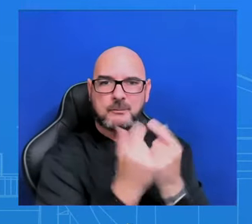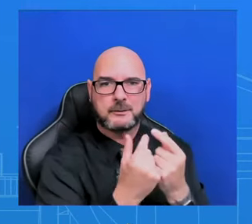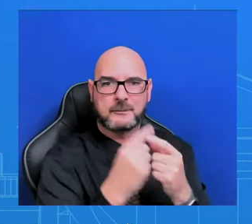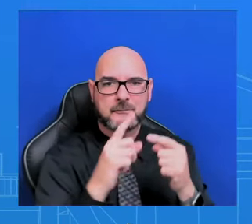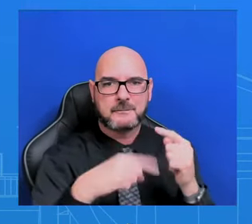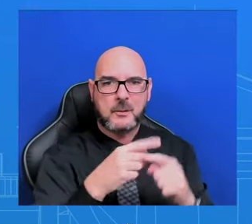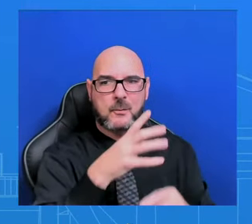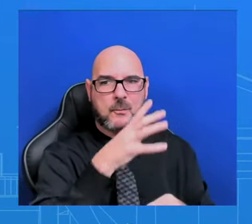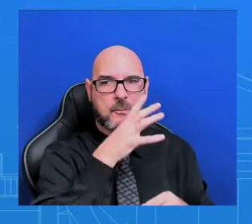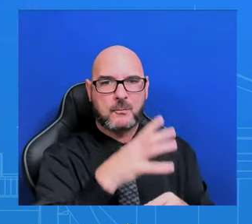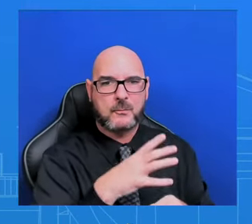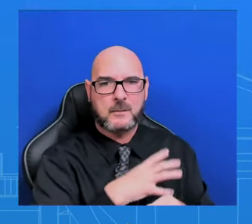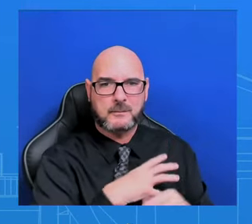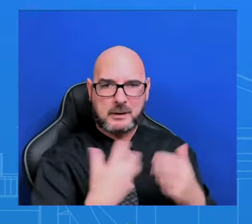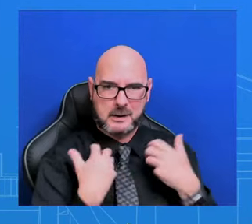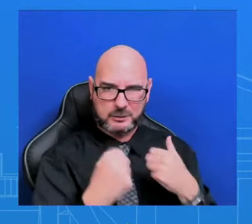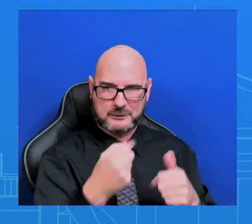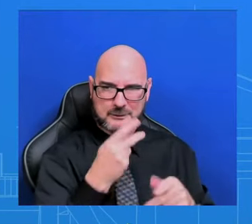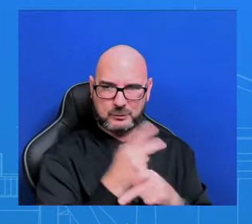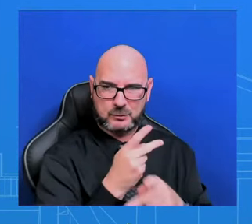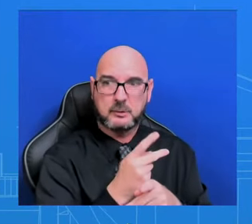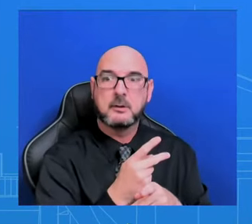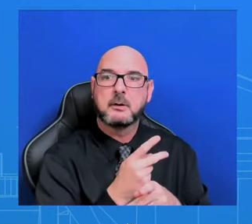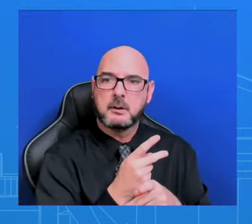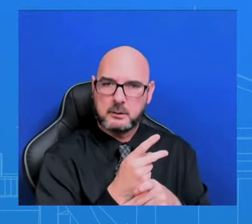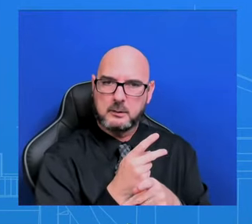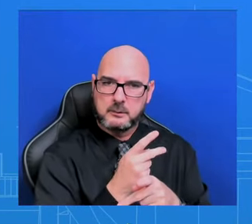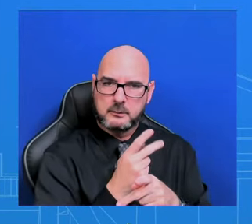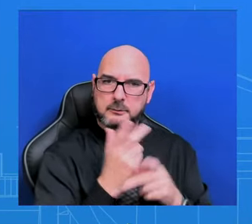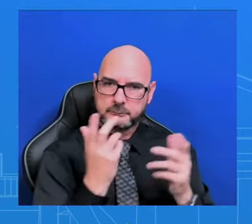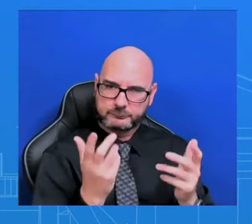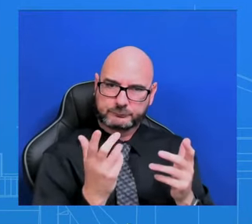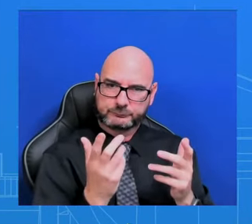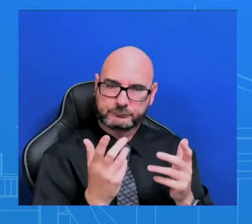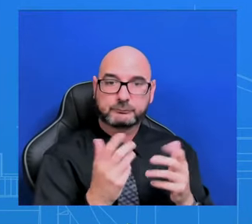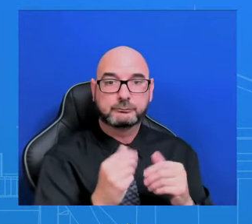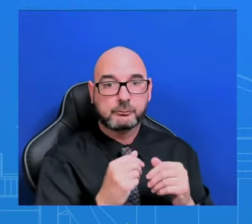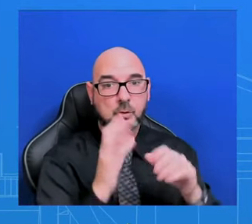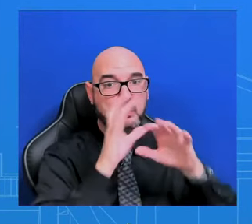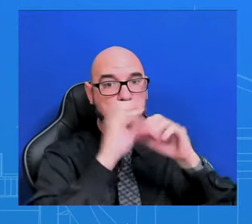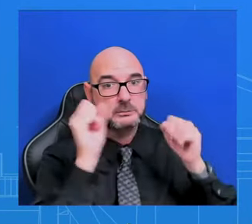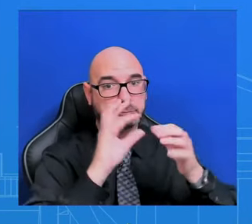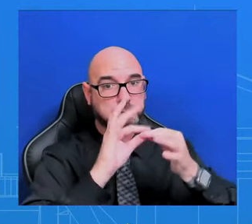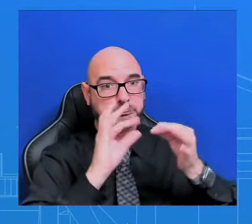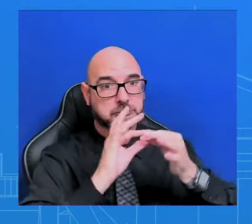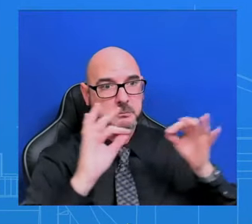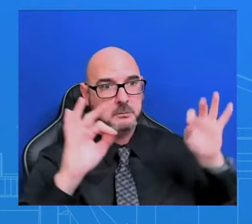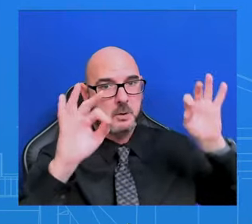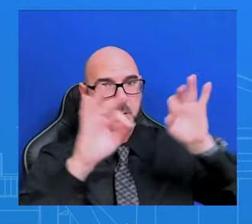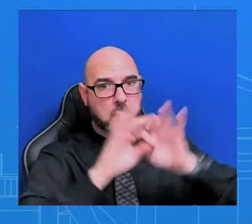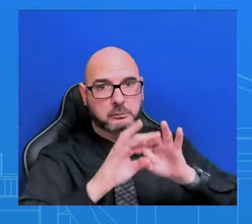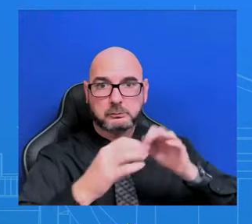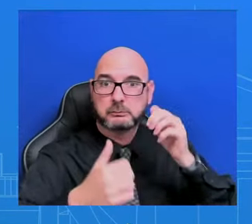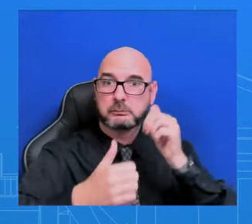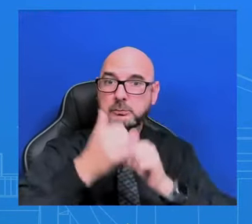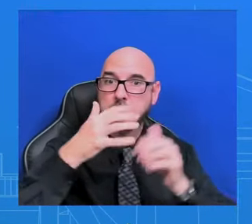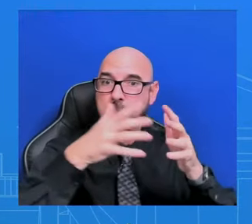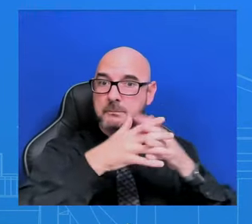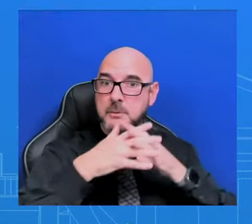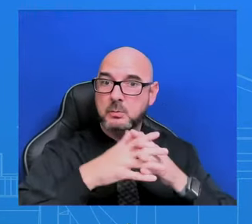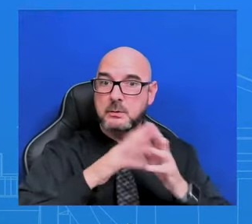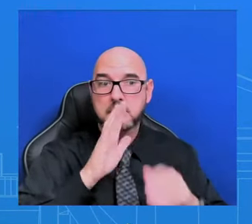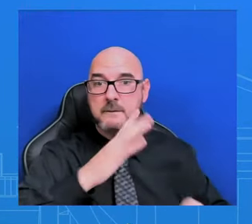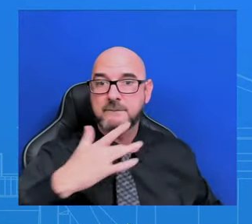the importance of making sure that we stand with majority of Americans. You saw the Vice President in Wisconsin speaking to the issue.